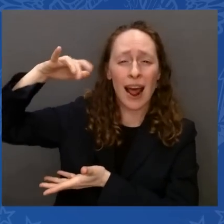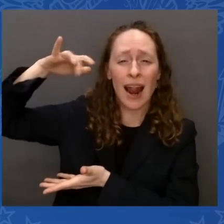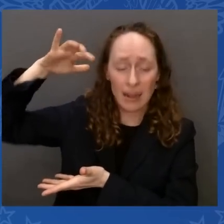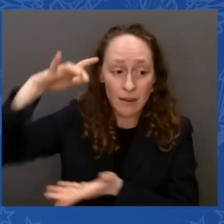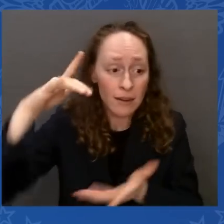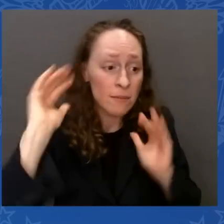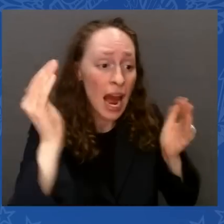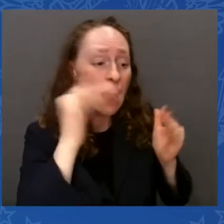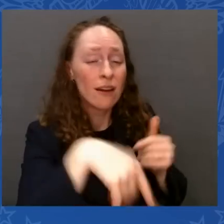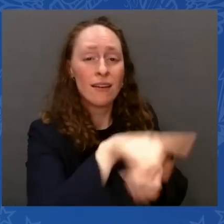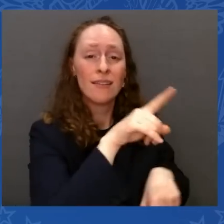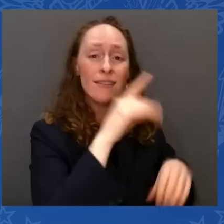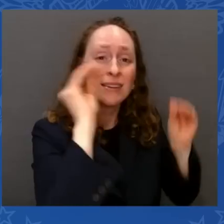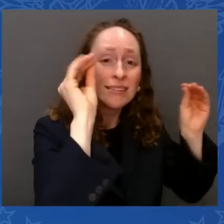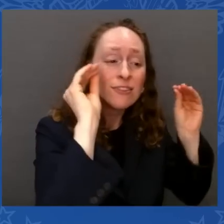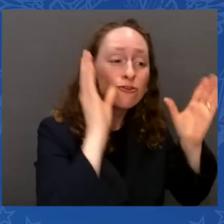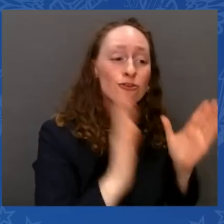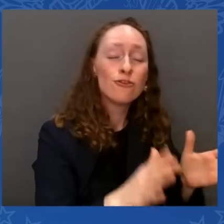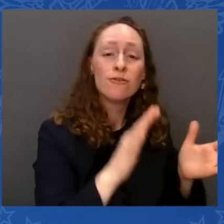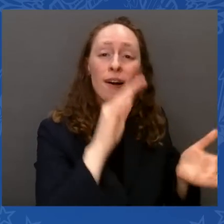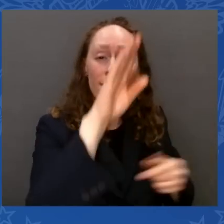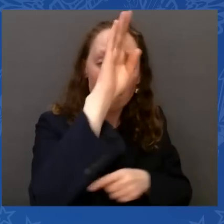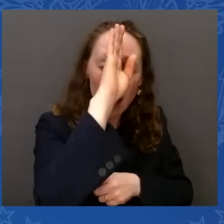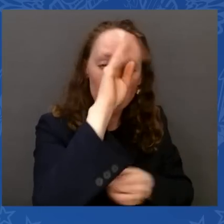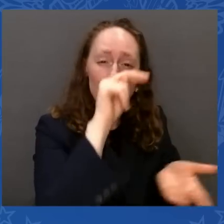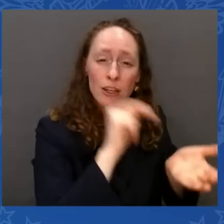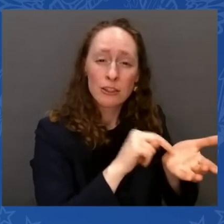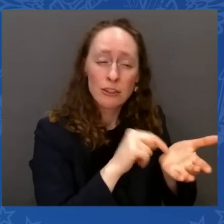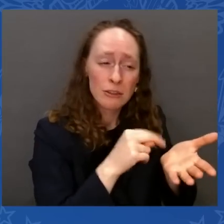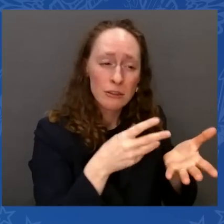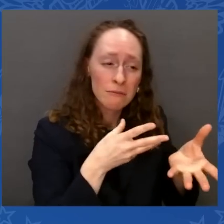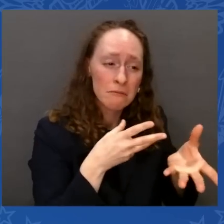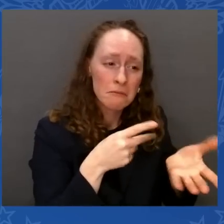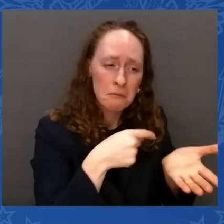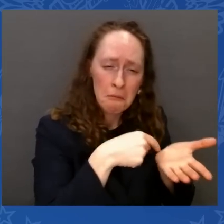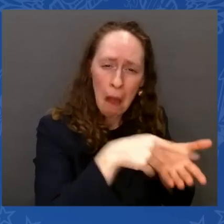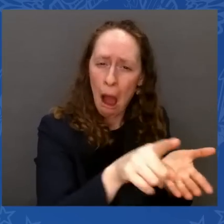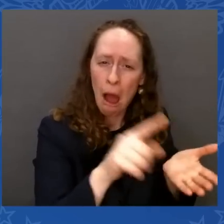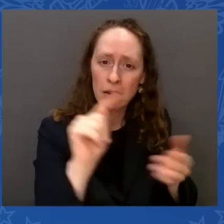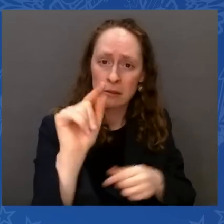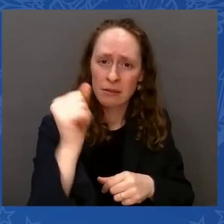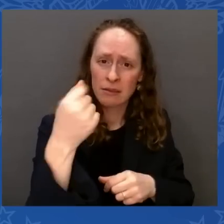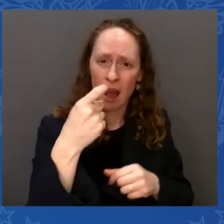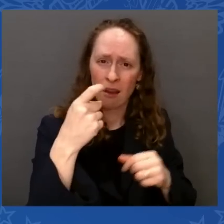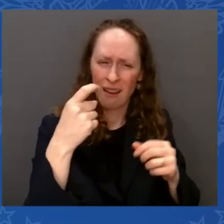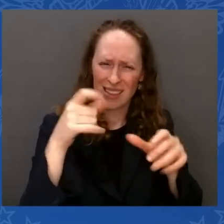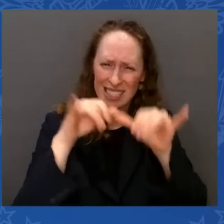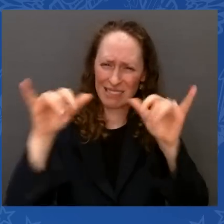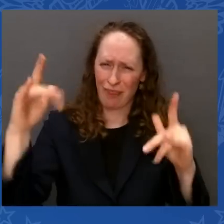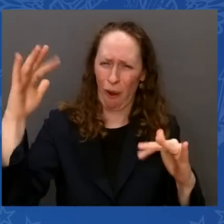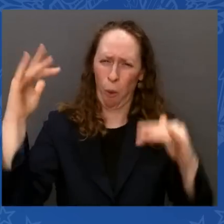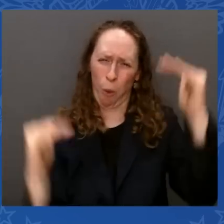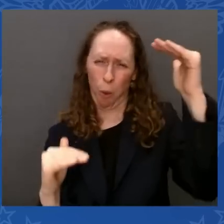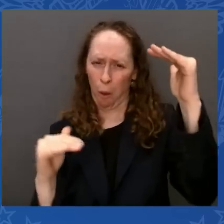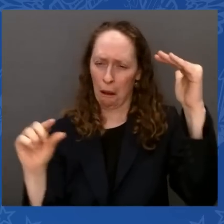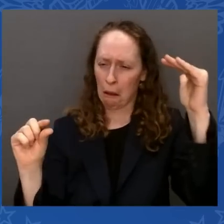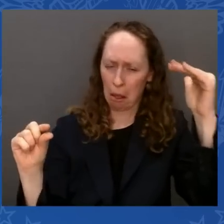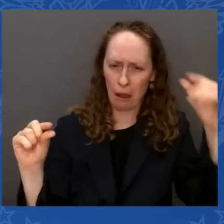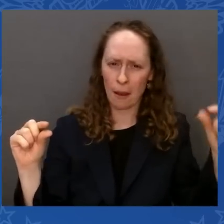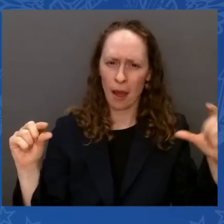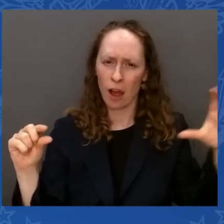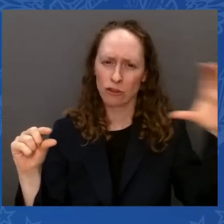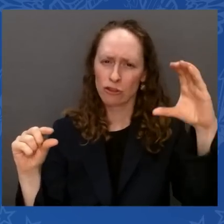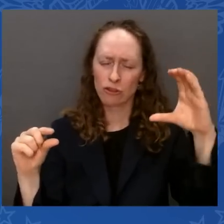And by the way, the reason we were able to do all we did and still reduce the debt $1.7 billion — trillion dollars is a simple